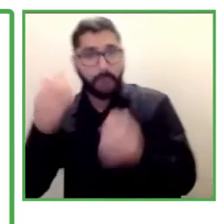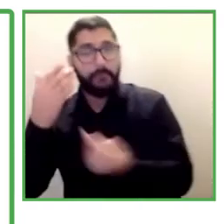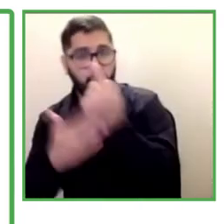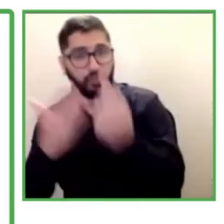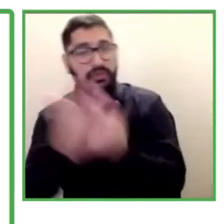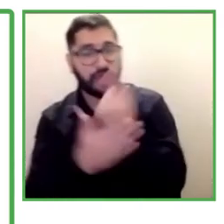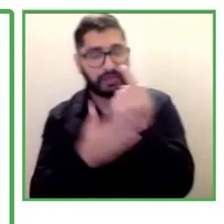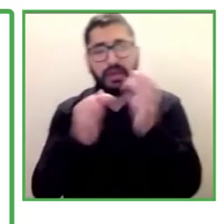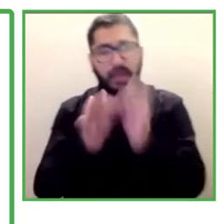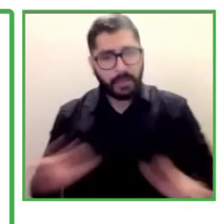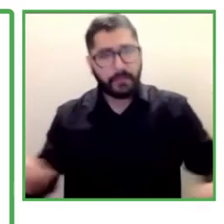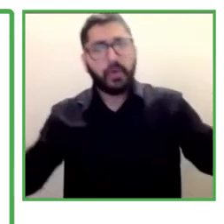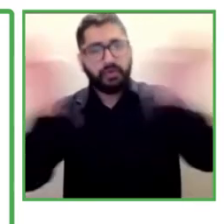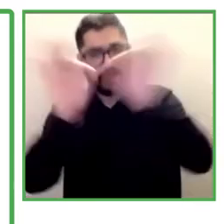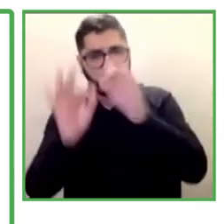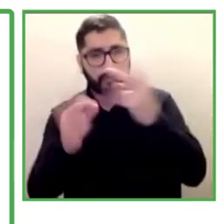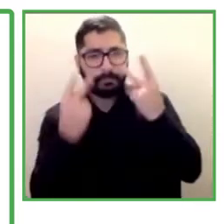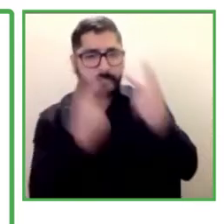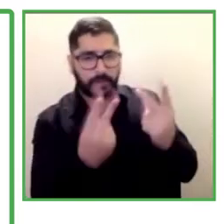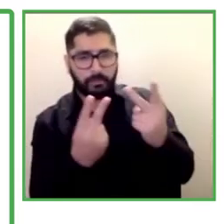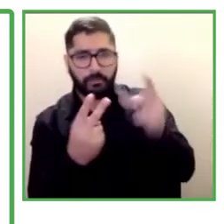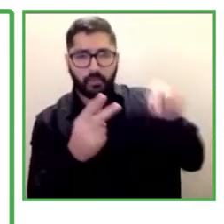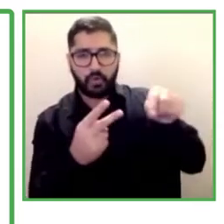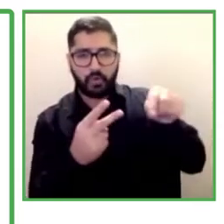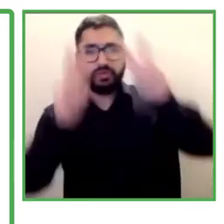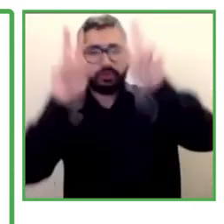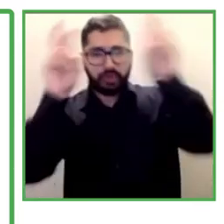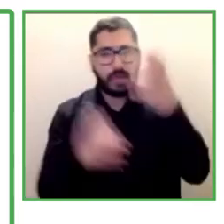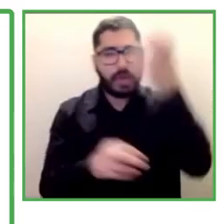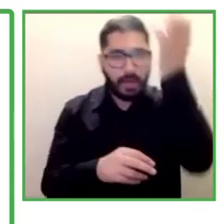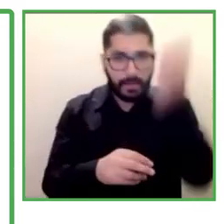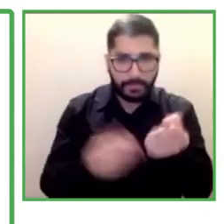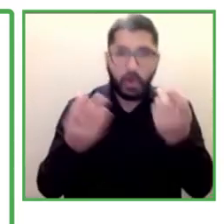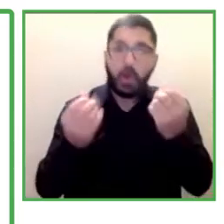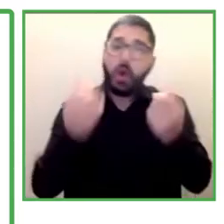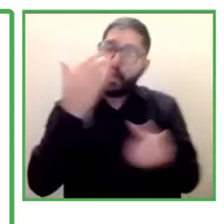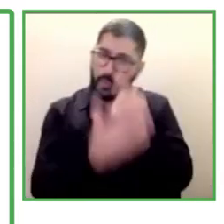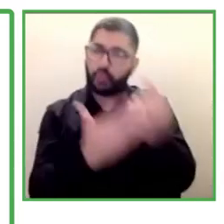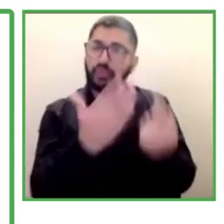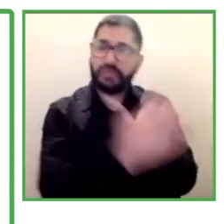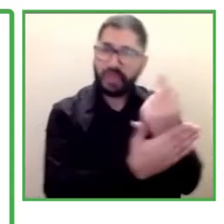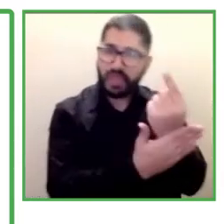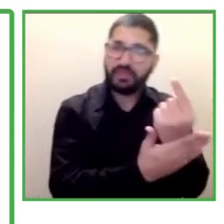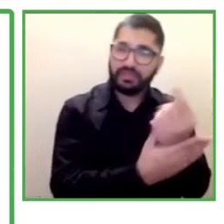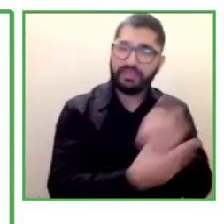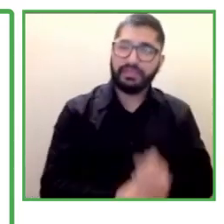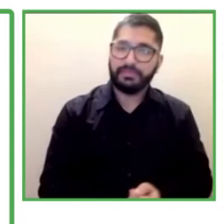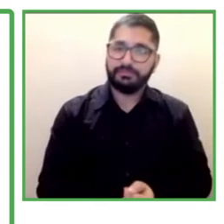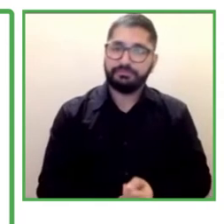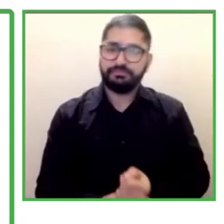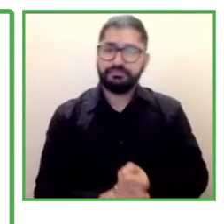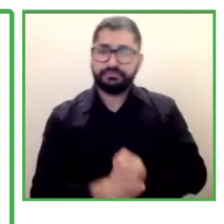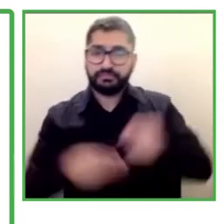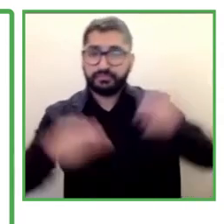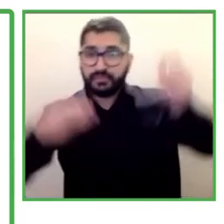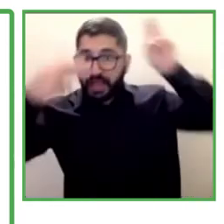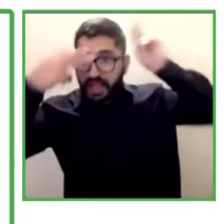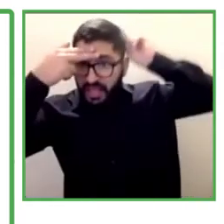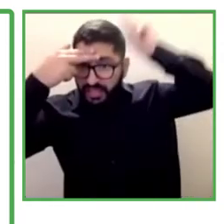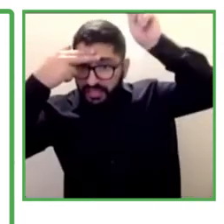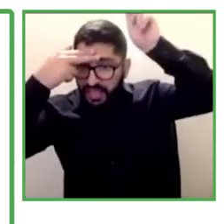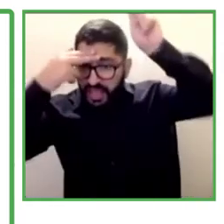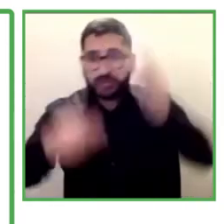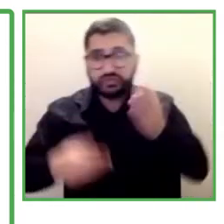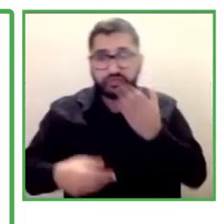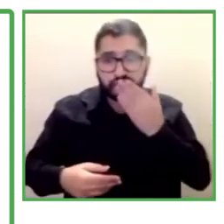and we see that we have more opportunities, it is necessary that the public